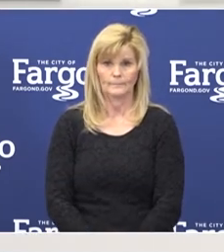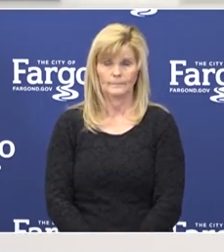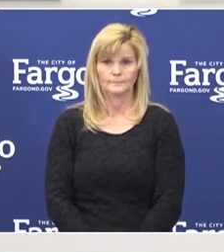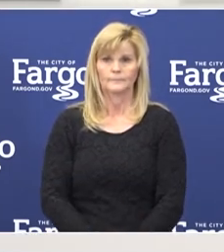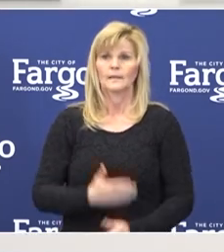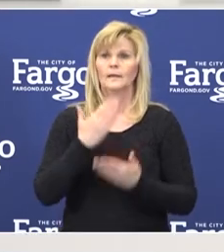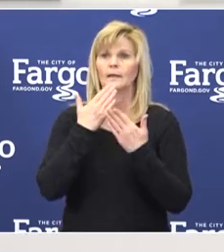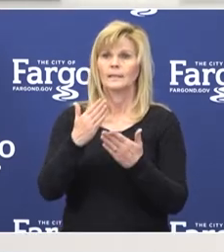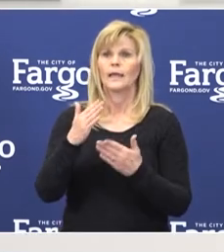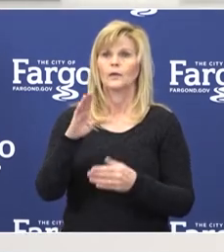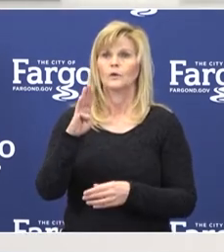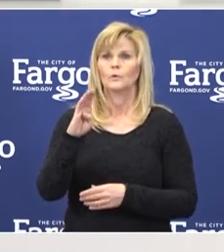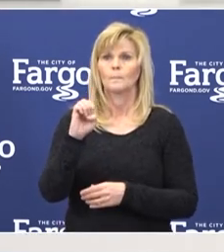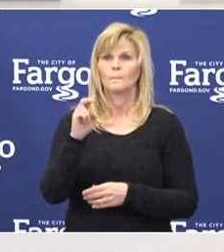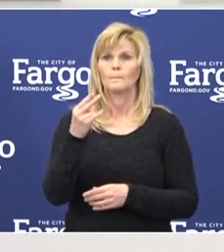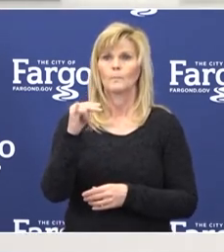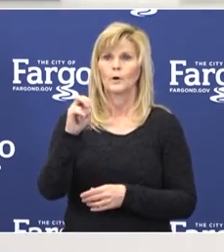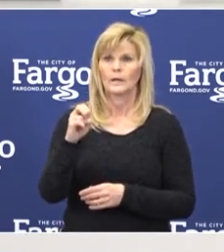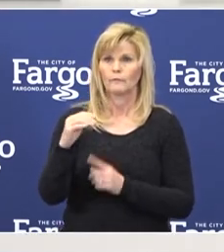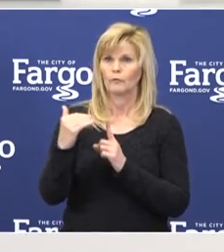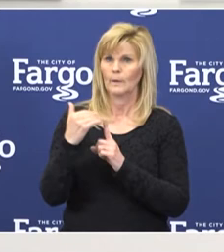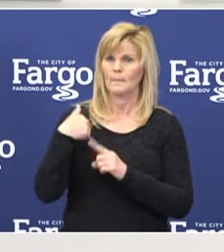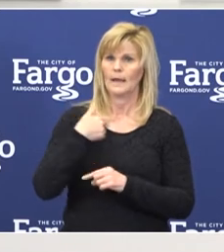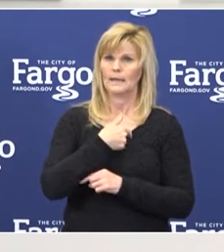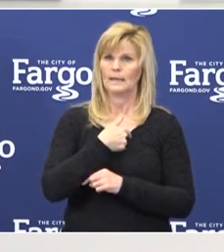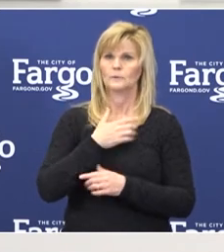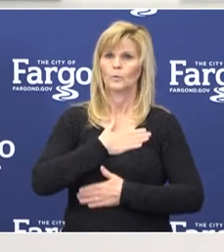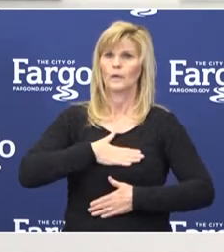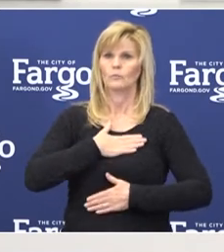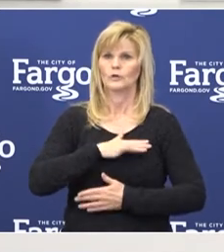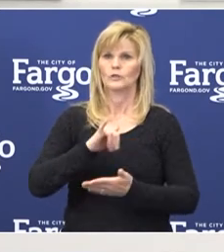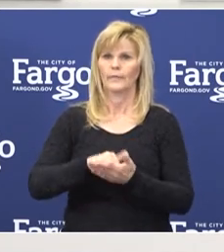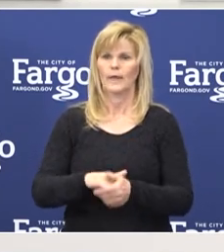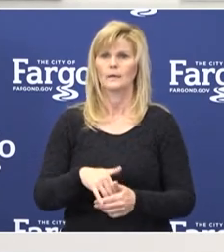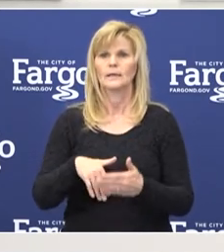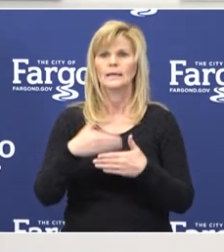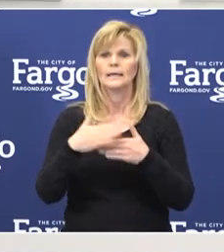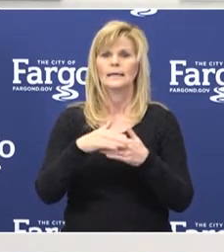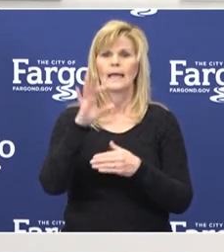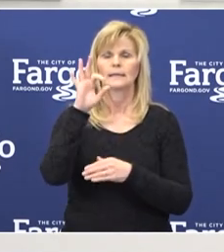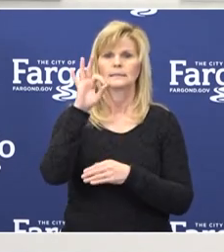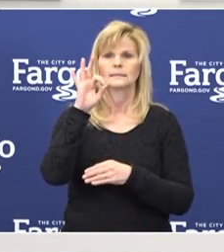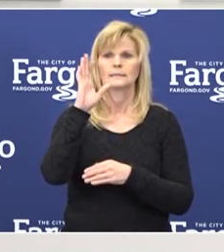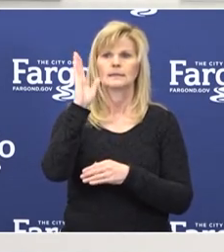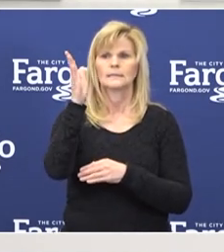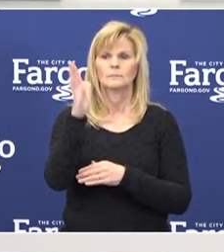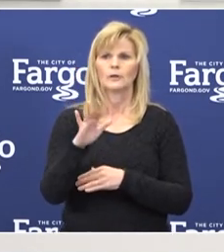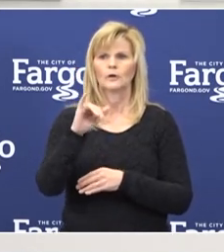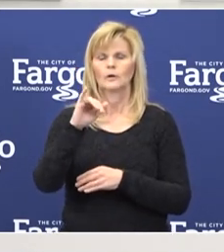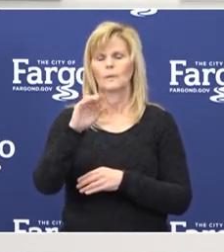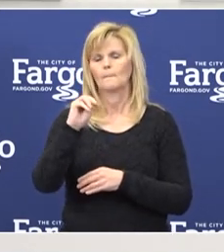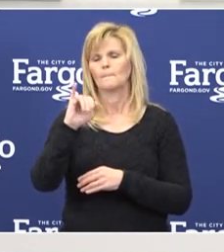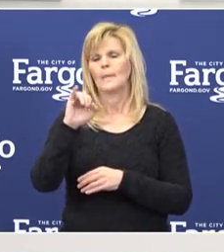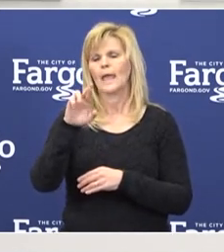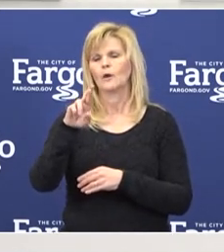Thank you, Bernie, for reminding us of that as well. We very much appreciate it. The next speaker is Moorhead Mayor Jonathan Judd.